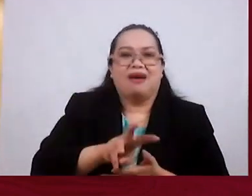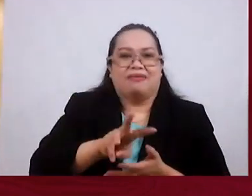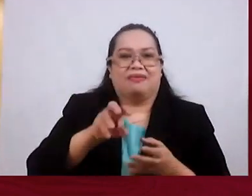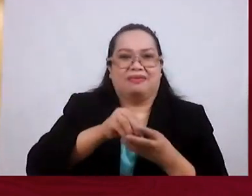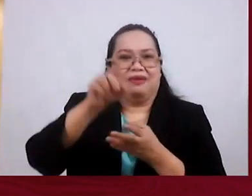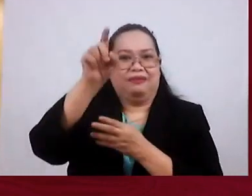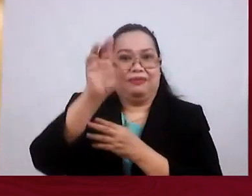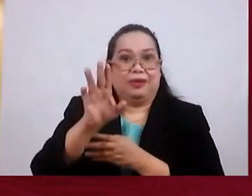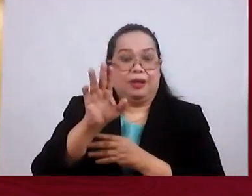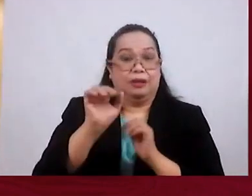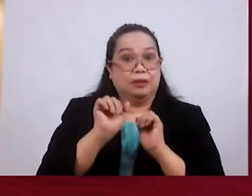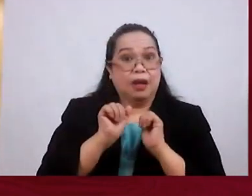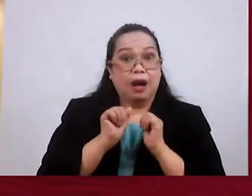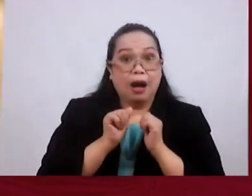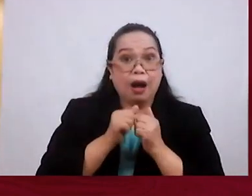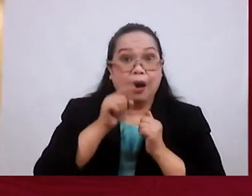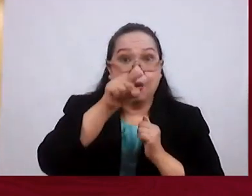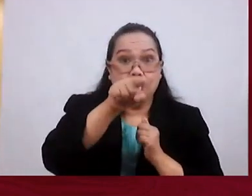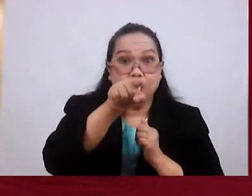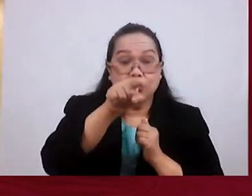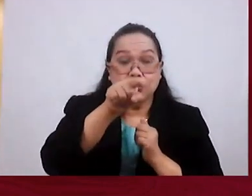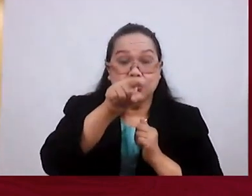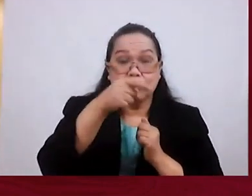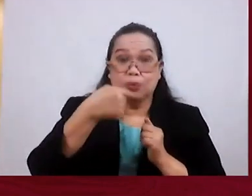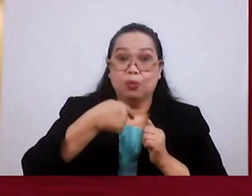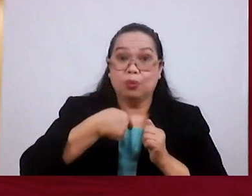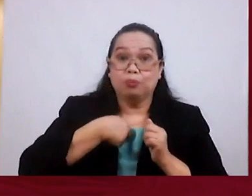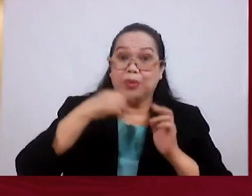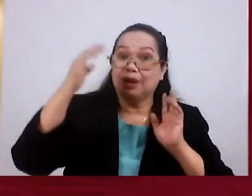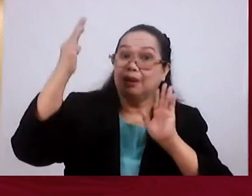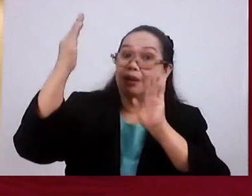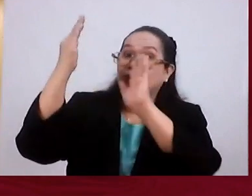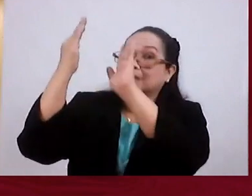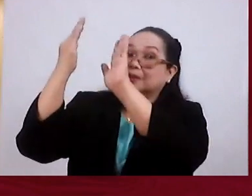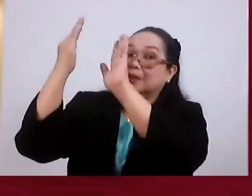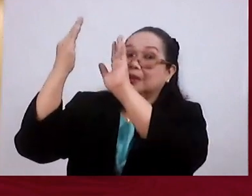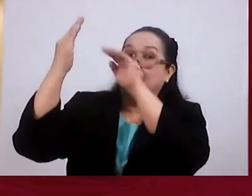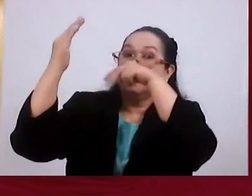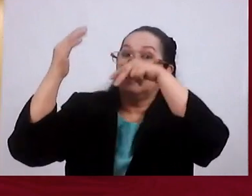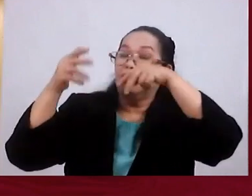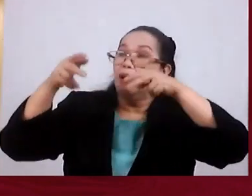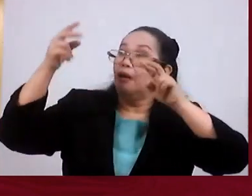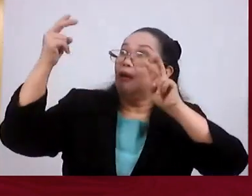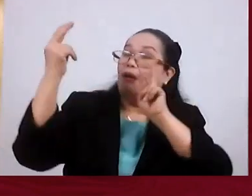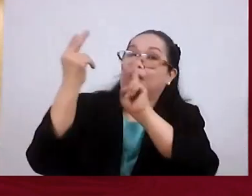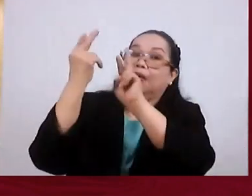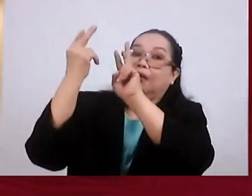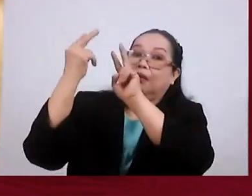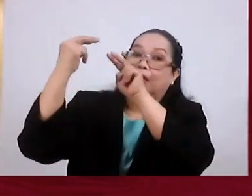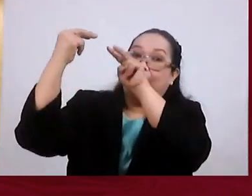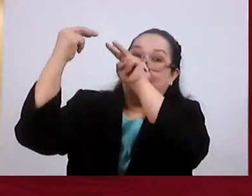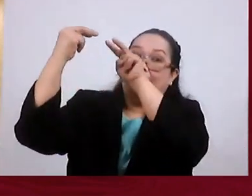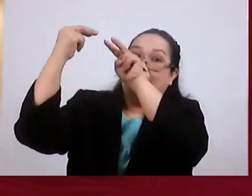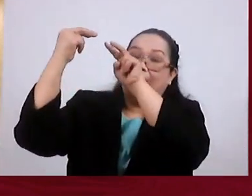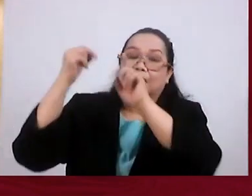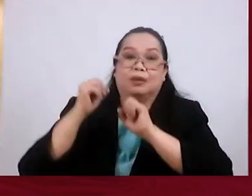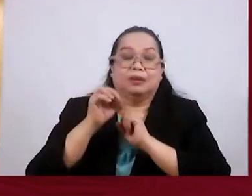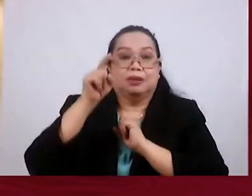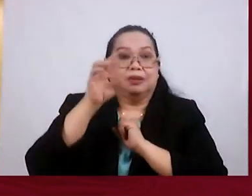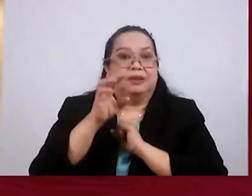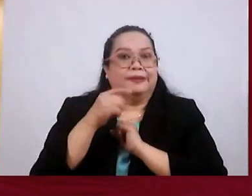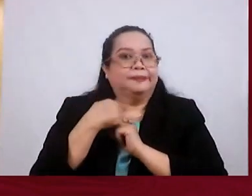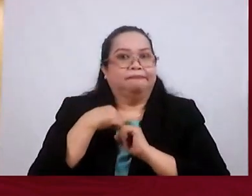How do you Stand before God As I speak To you Today I did not Speak like This